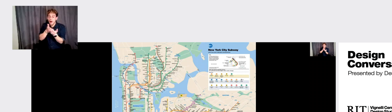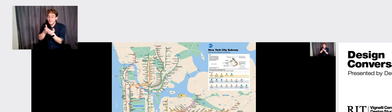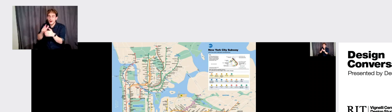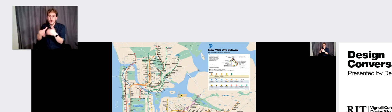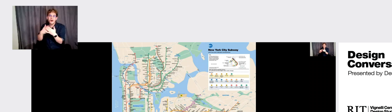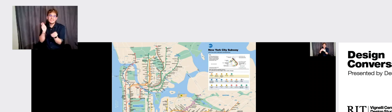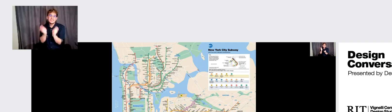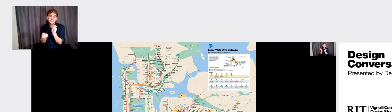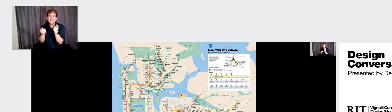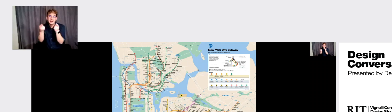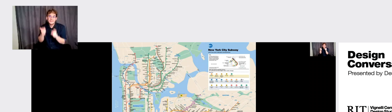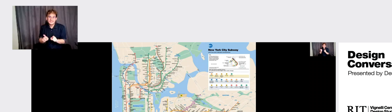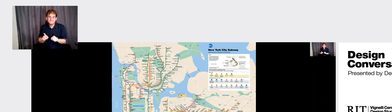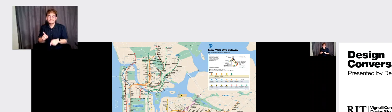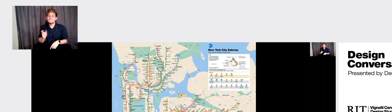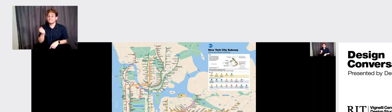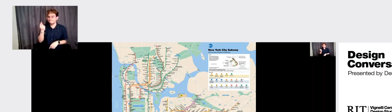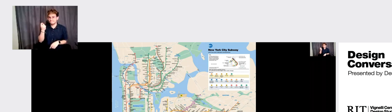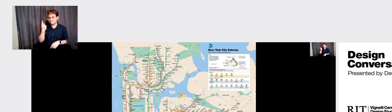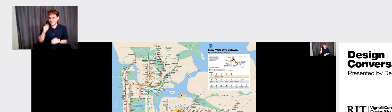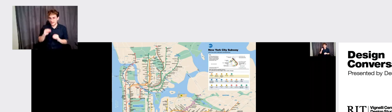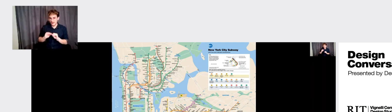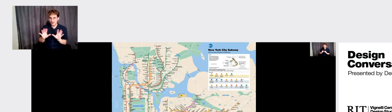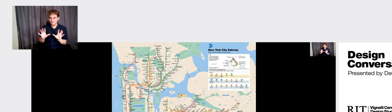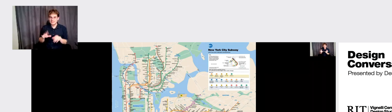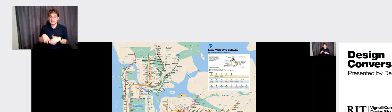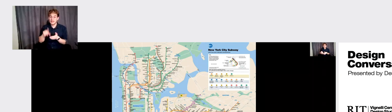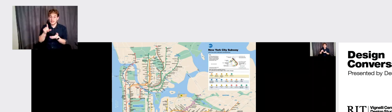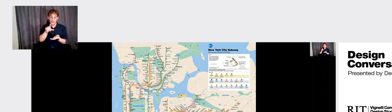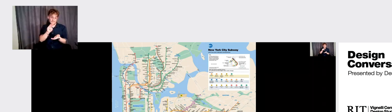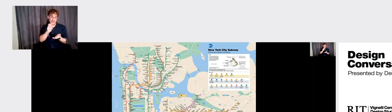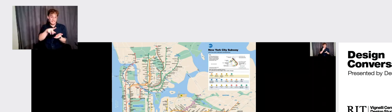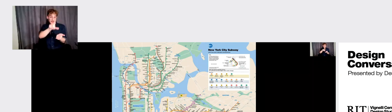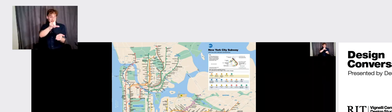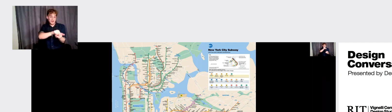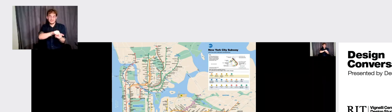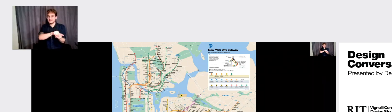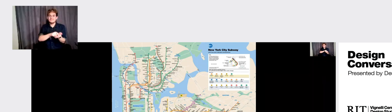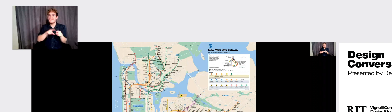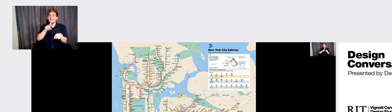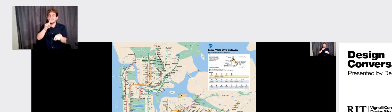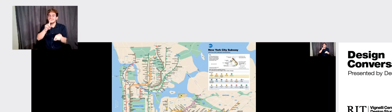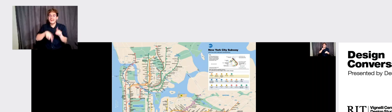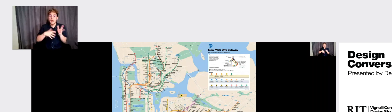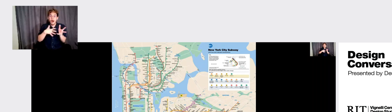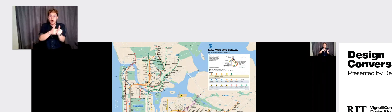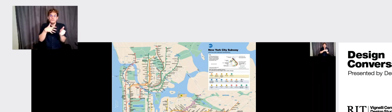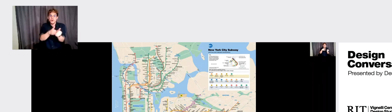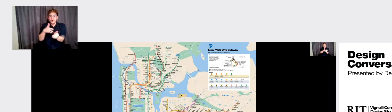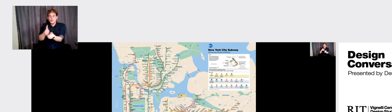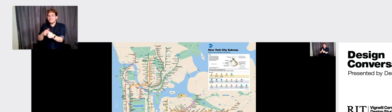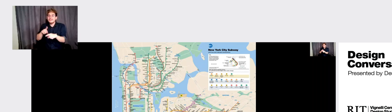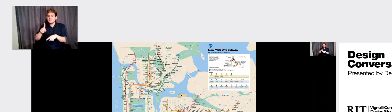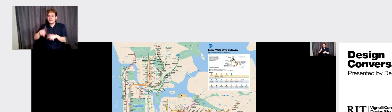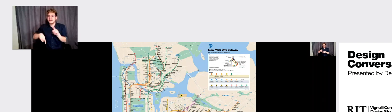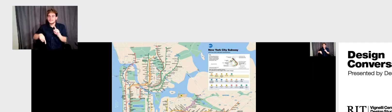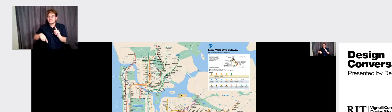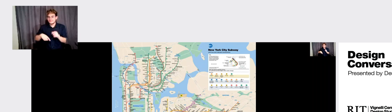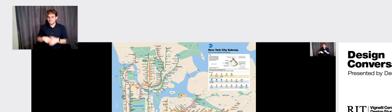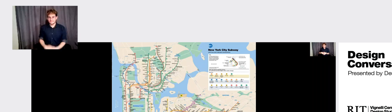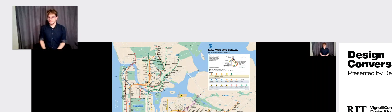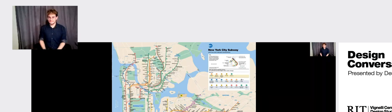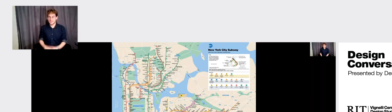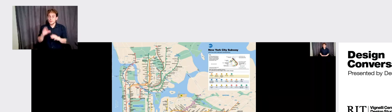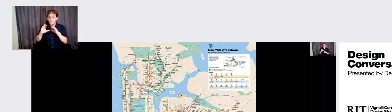for all the maintenance work. And obviously a printed map cannot do a great job at, at signing that, at talking about that and